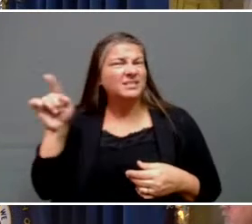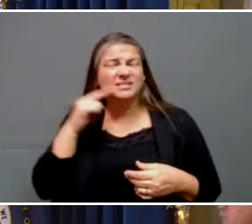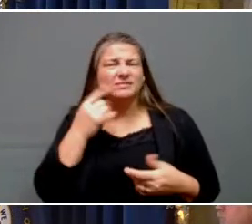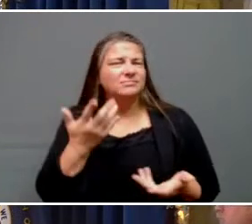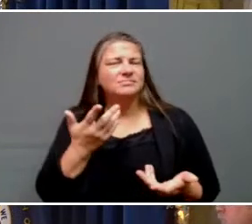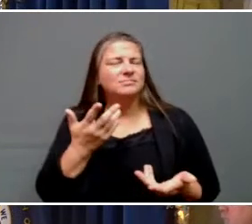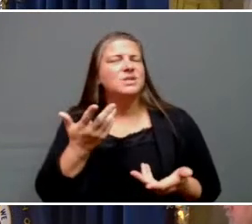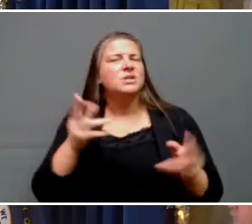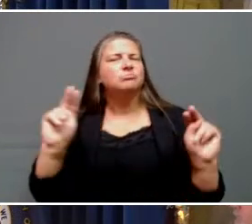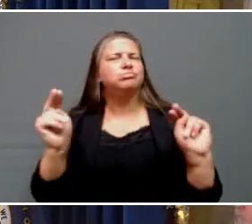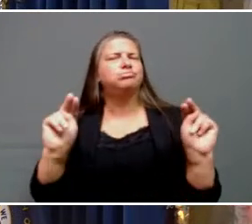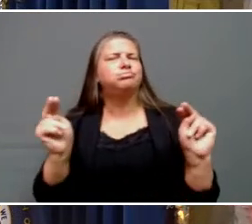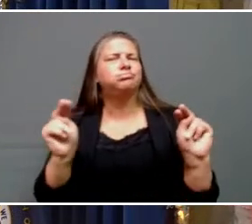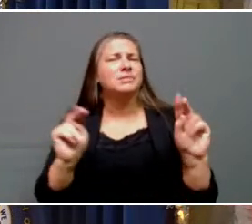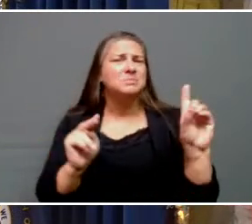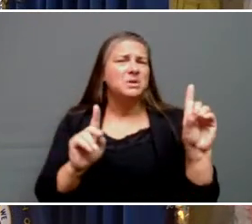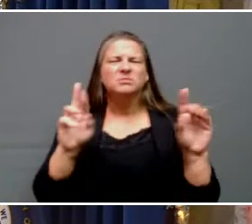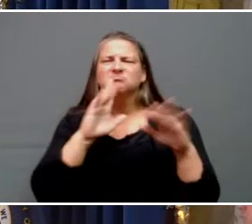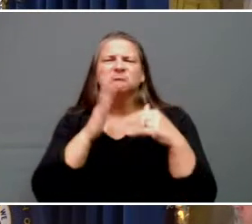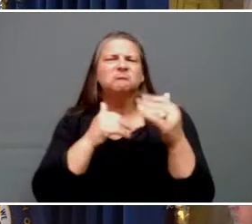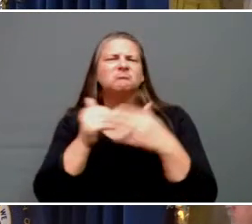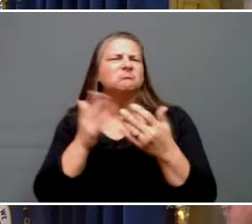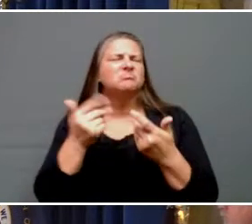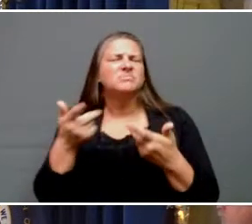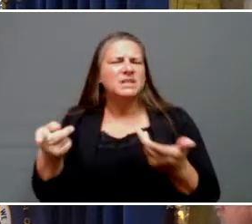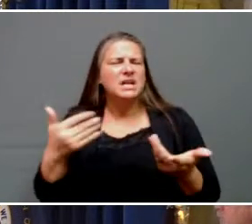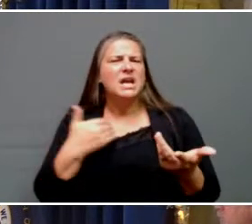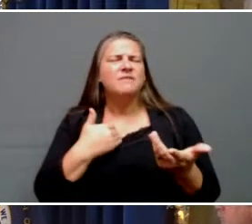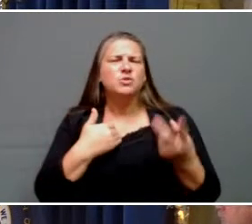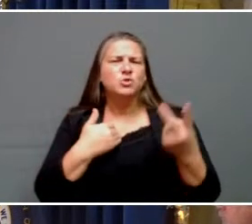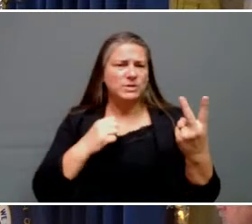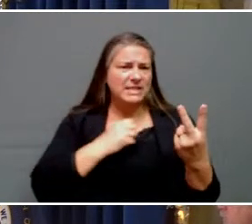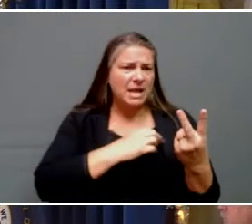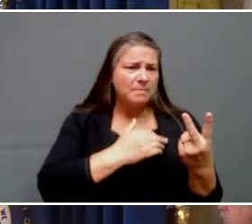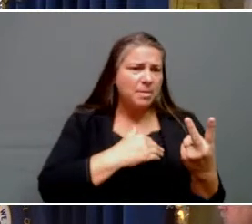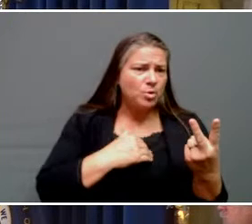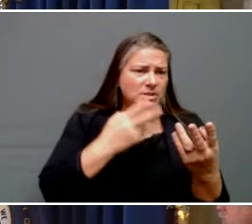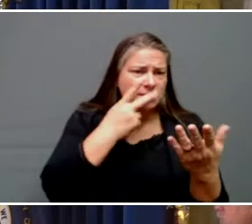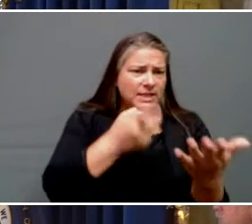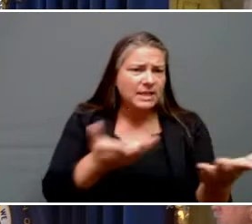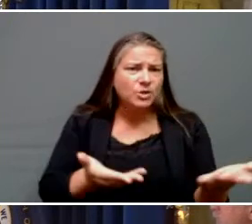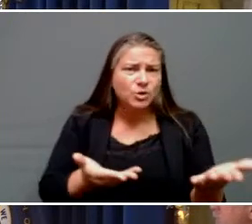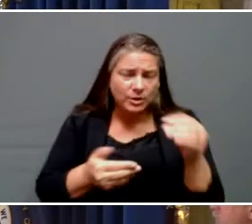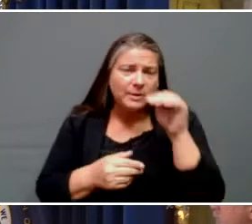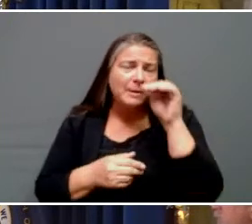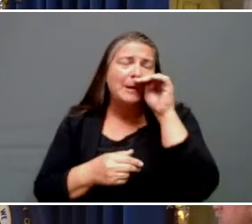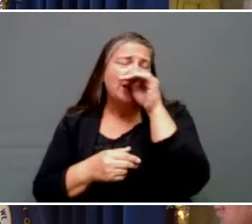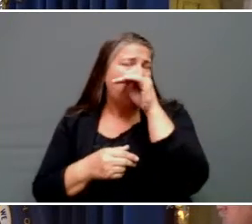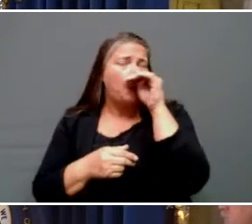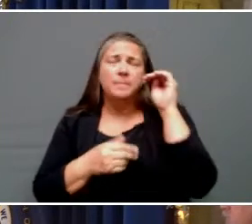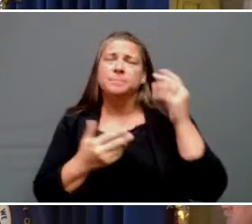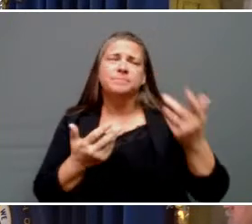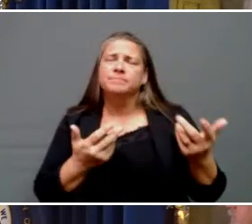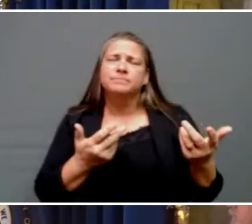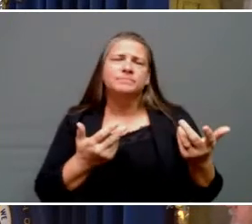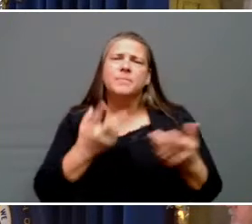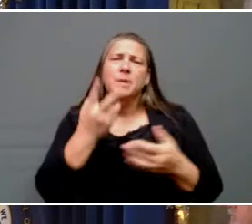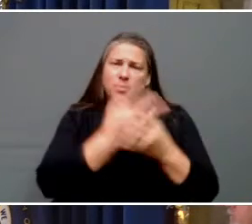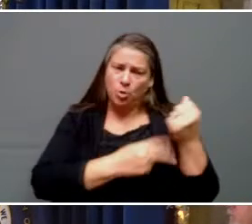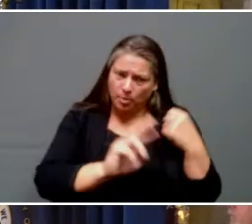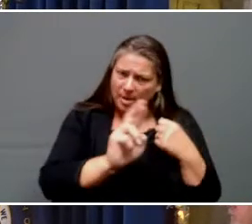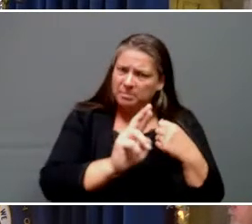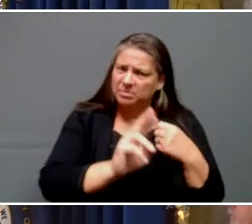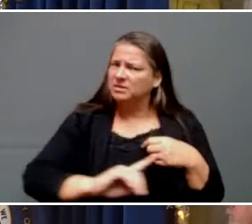House East Kentucky Caucus. I see two Senate members here as well, both Republican and Democrat,